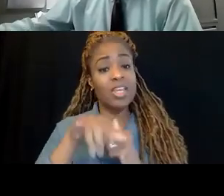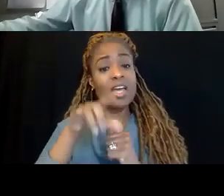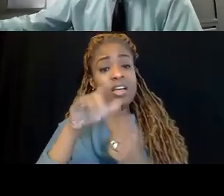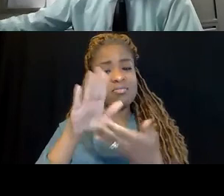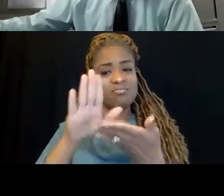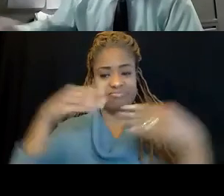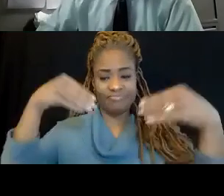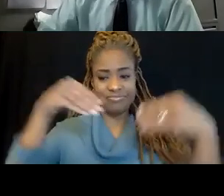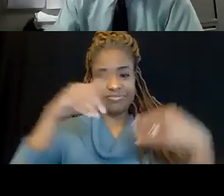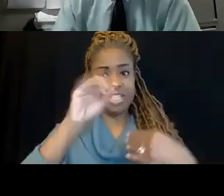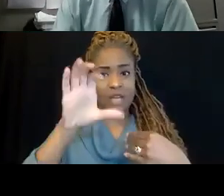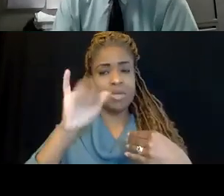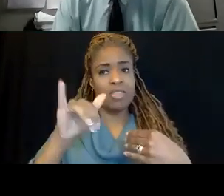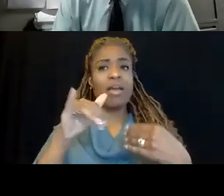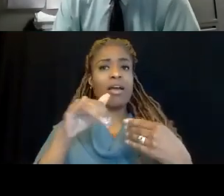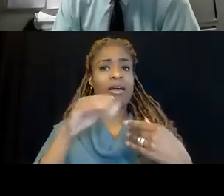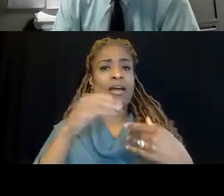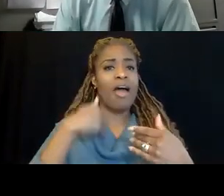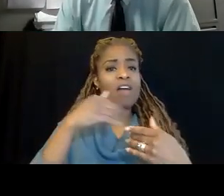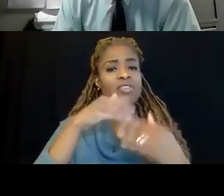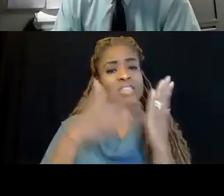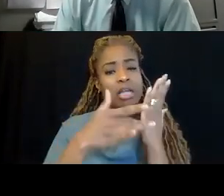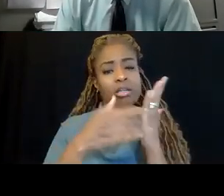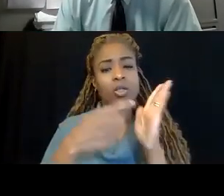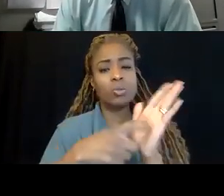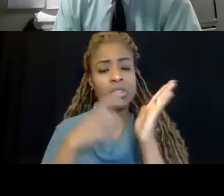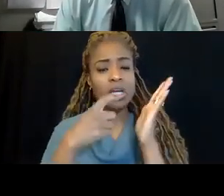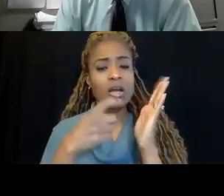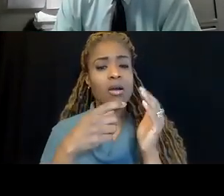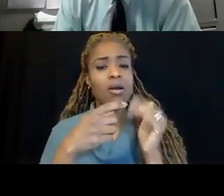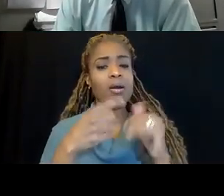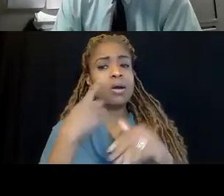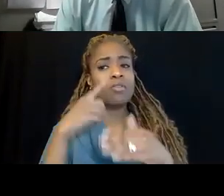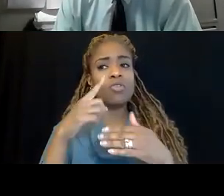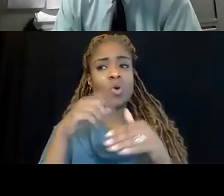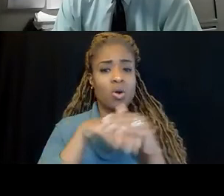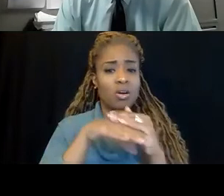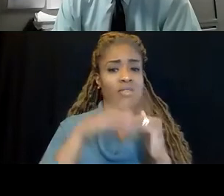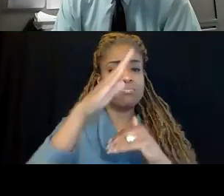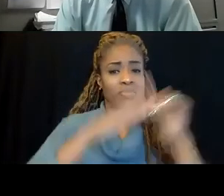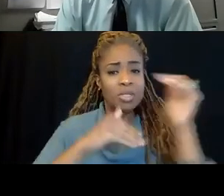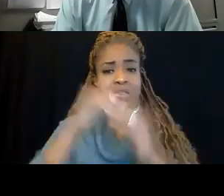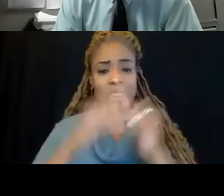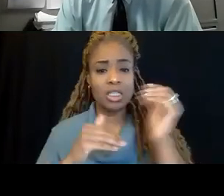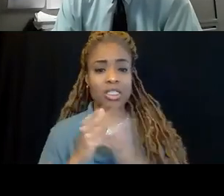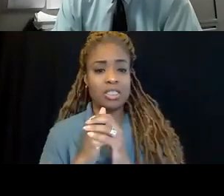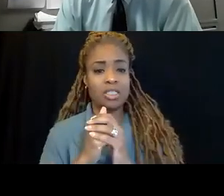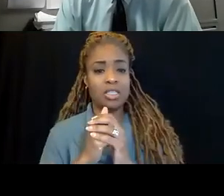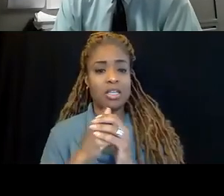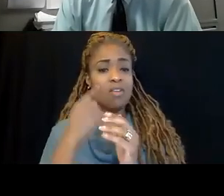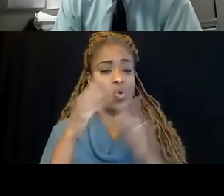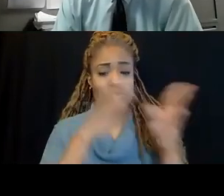contains scoping and technical requirements for accessibility to buildings and facilities for